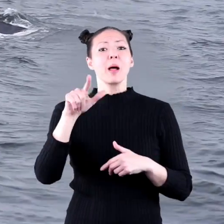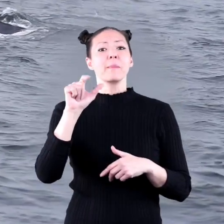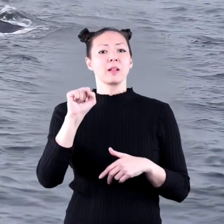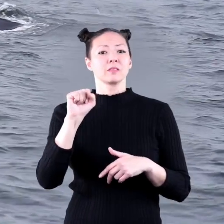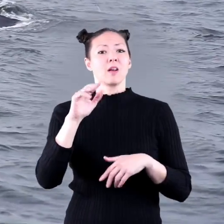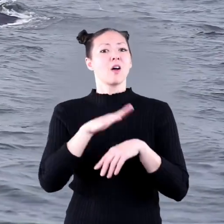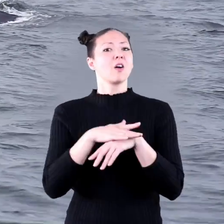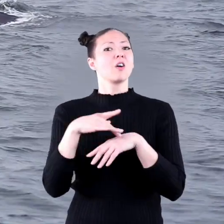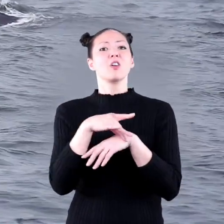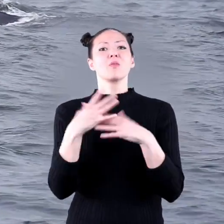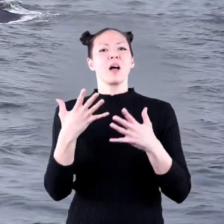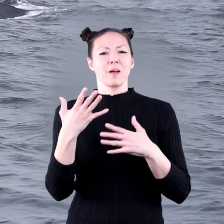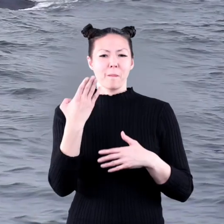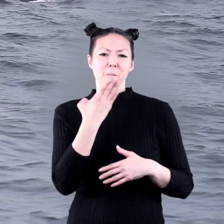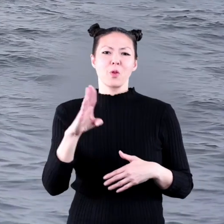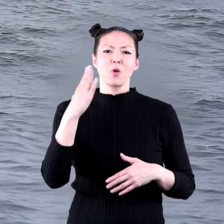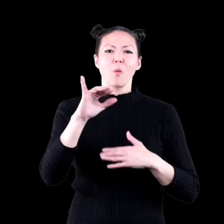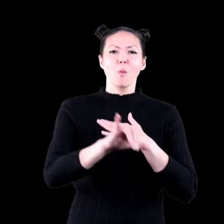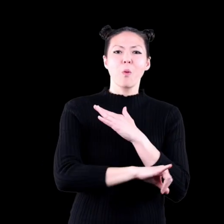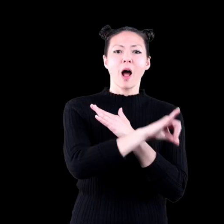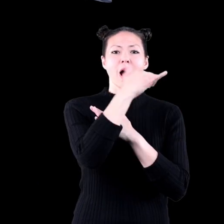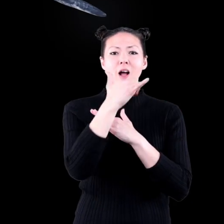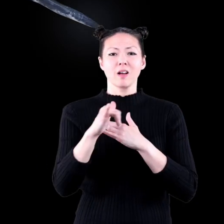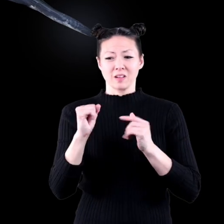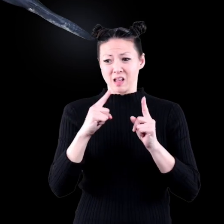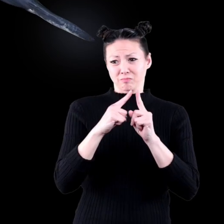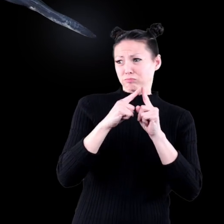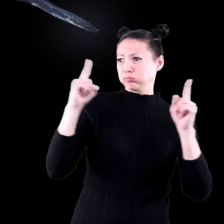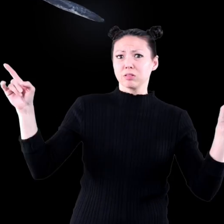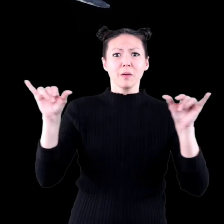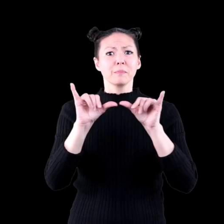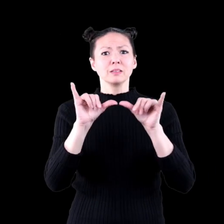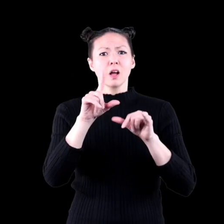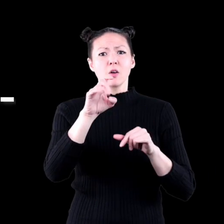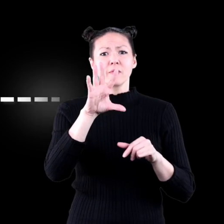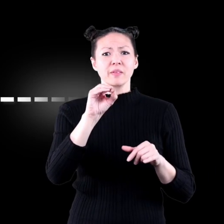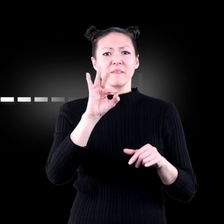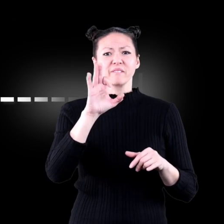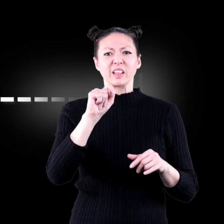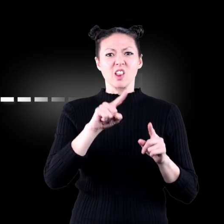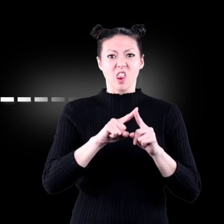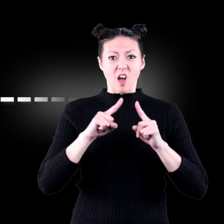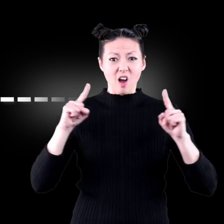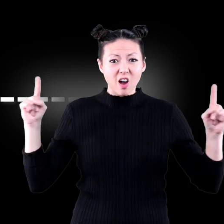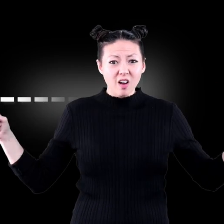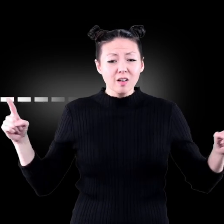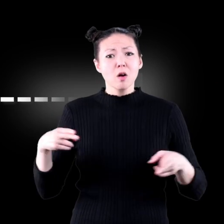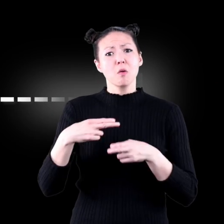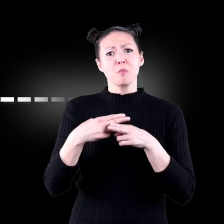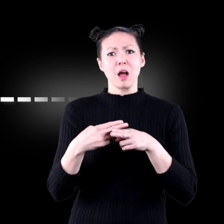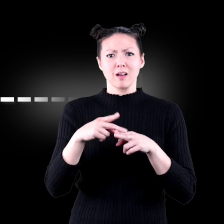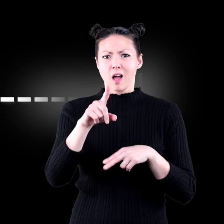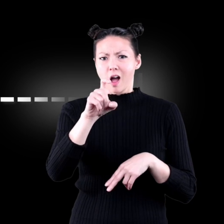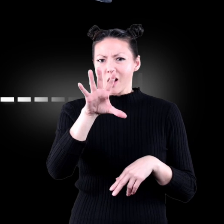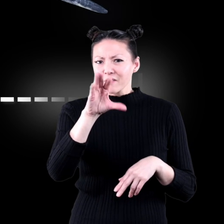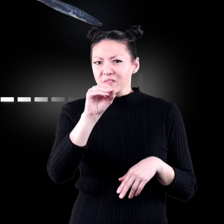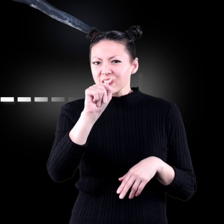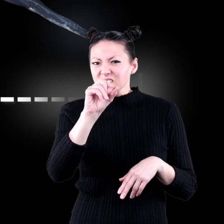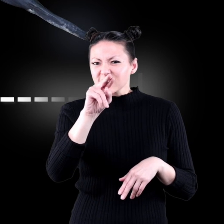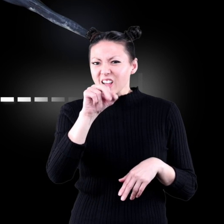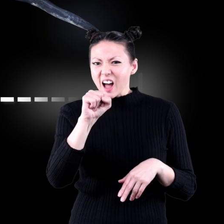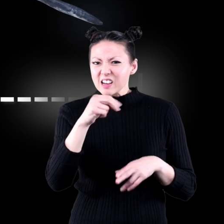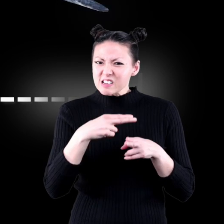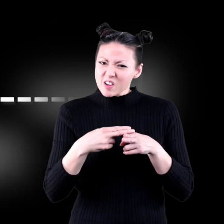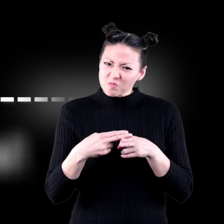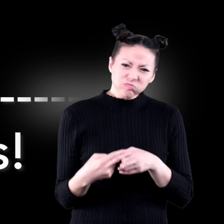in the world is the blue whale it can be a hundred and fifty feet long and weigh a hundred and fifty